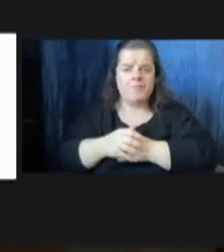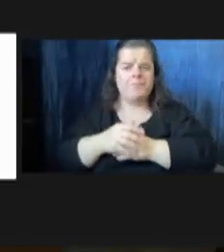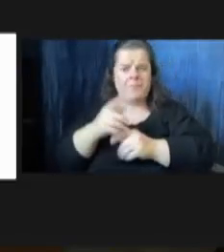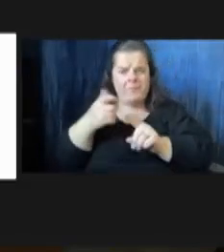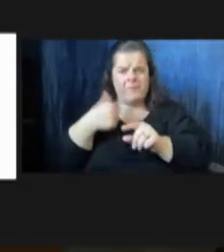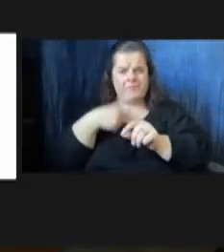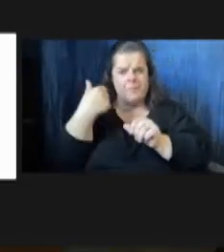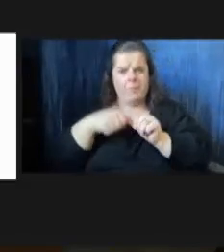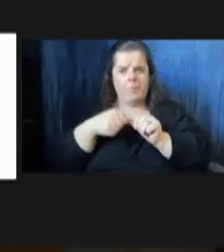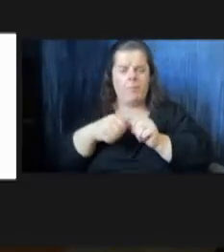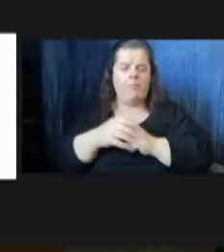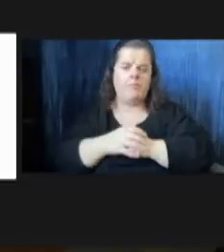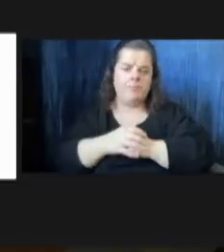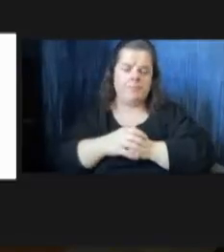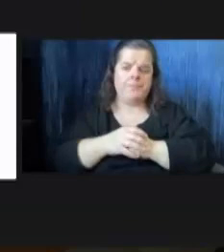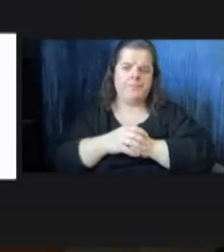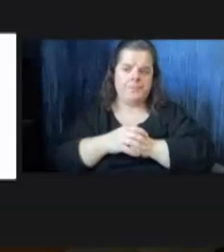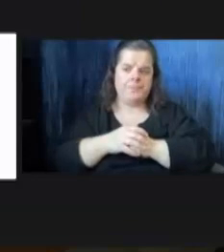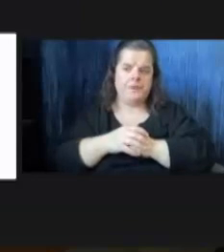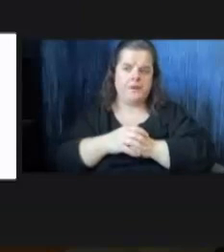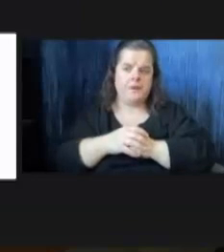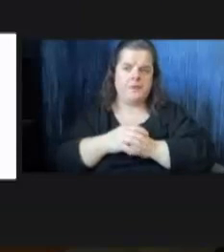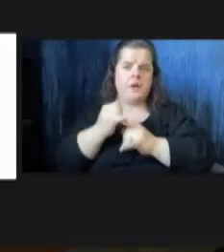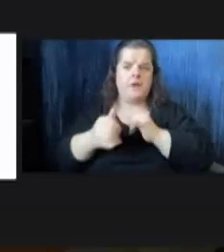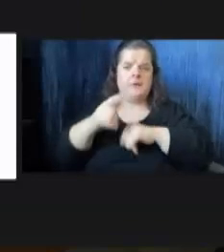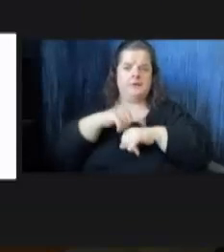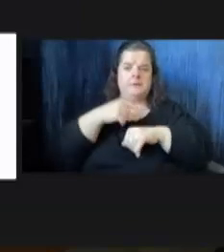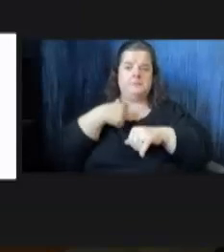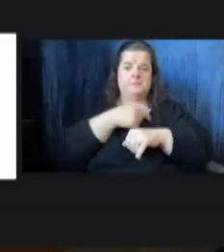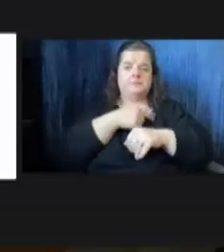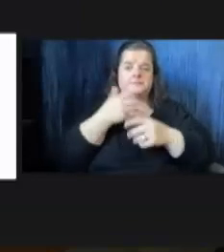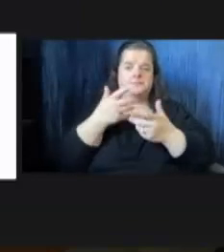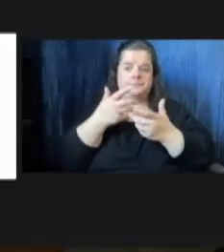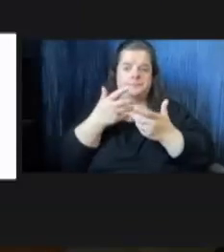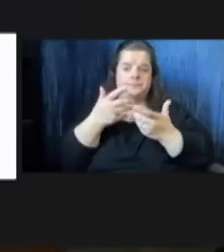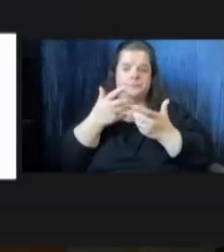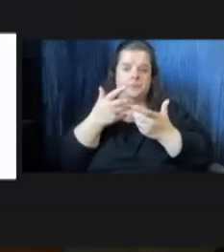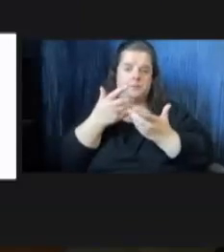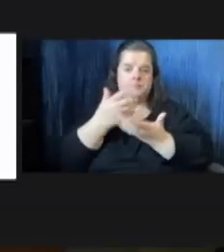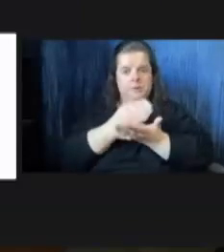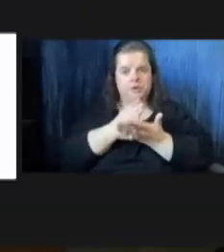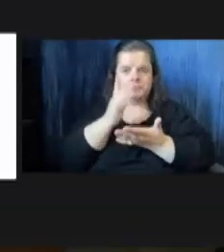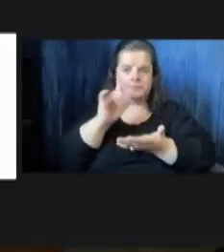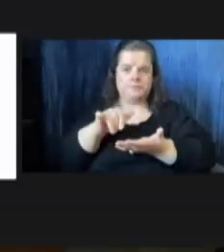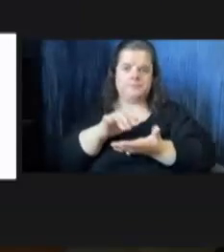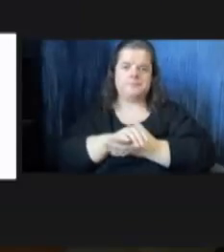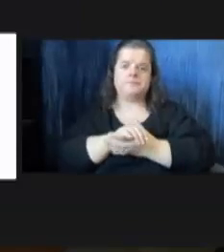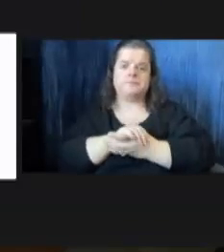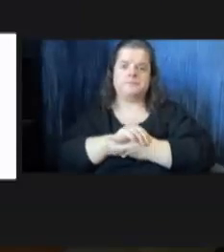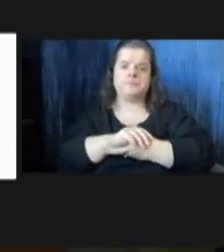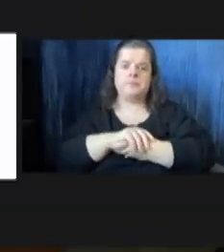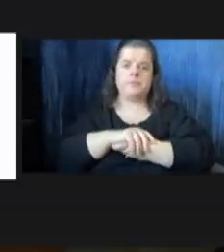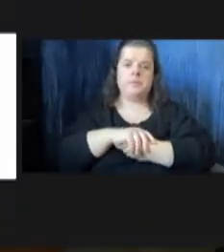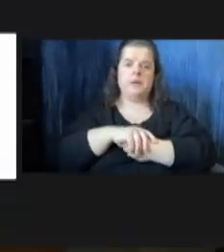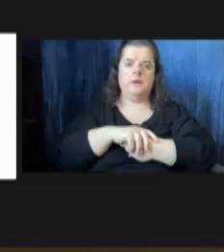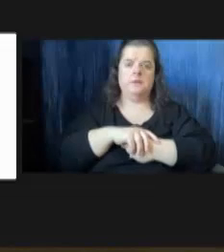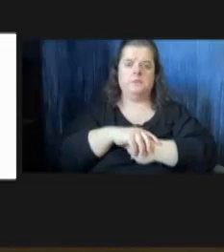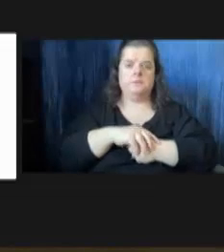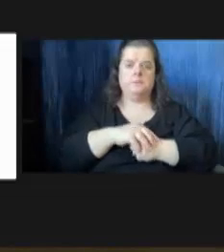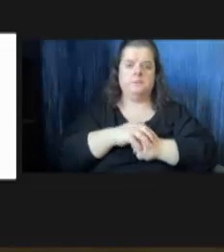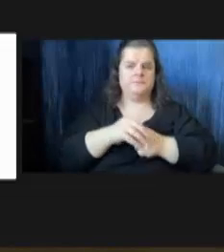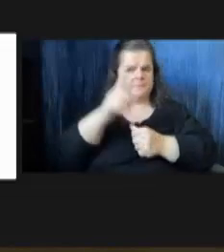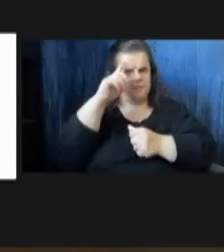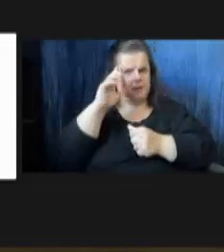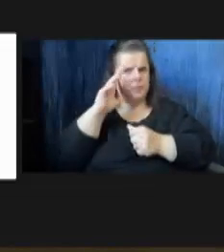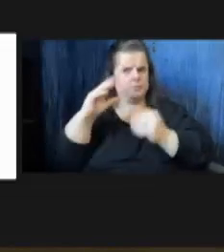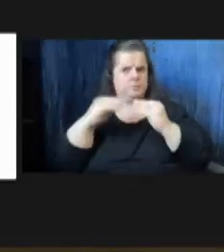the last time that we like started we're budgeting it well i would think it would be a lot more than a